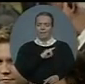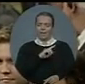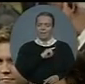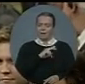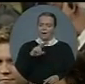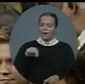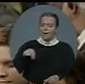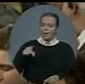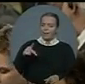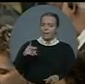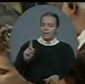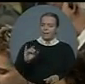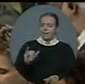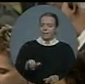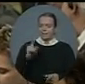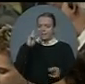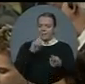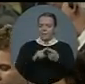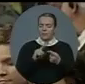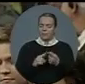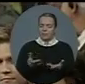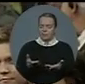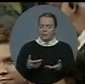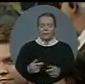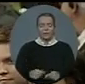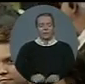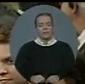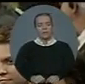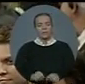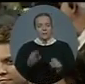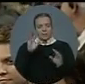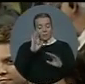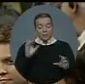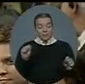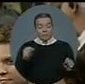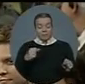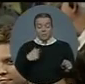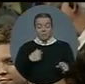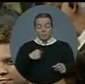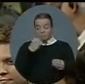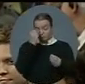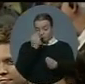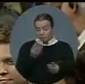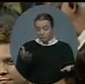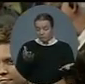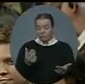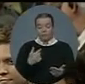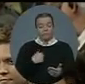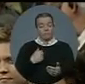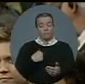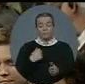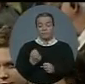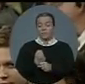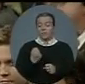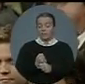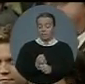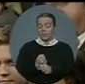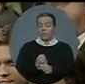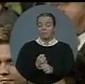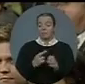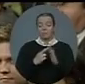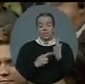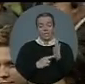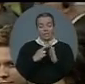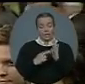can assure you, Mr. Speaker, that the instructions we'll be issuing to help bring more people here, to fill the jobs,